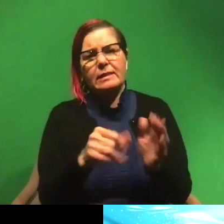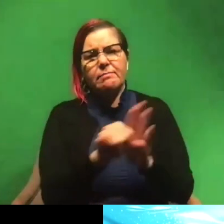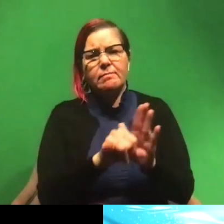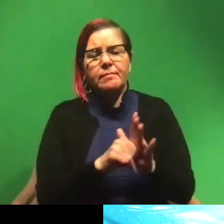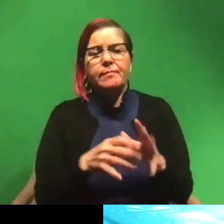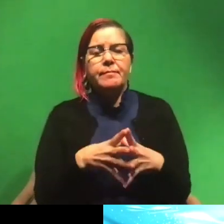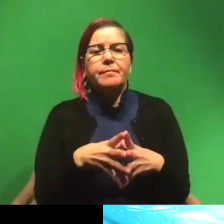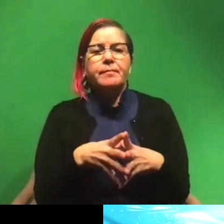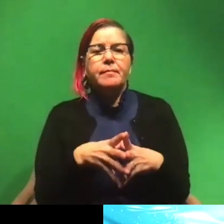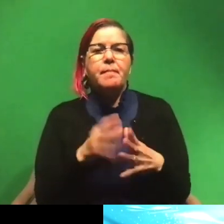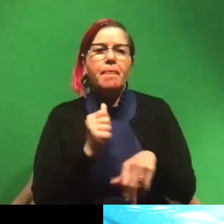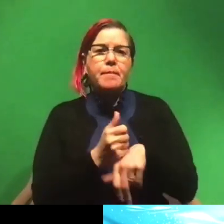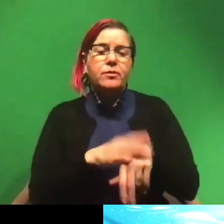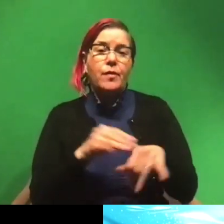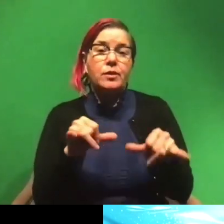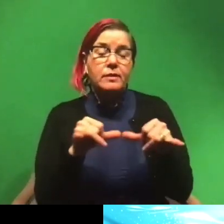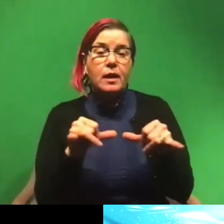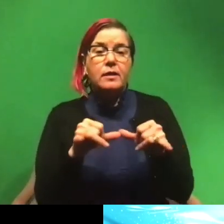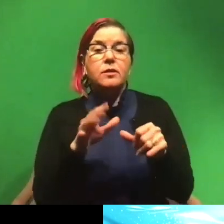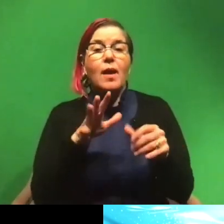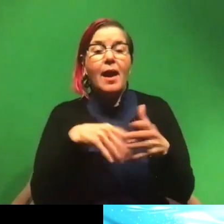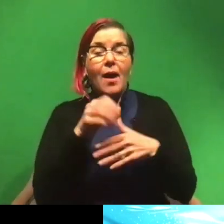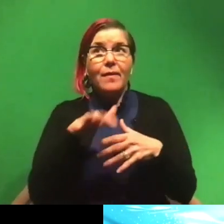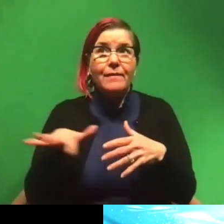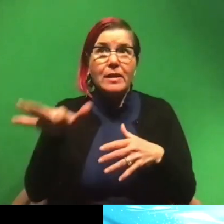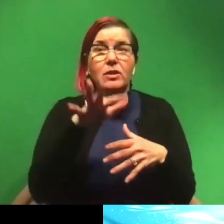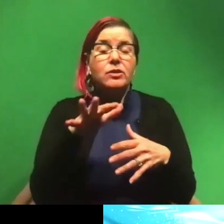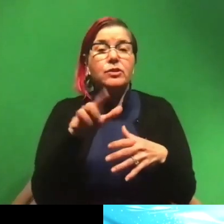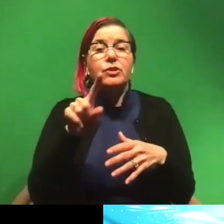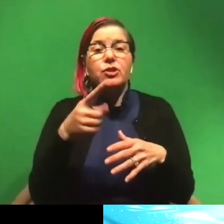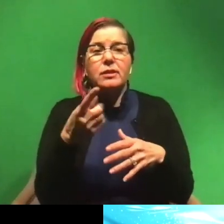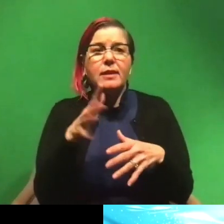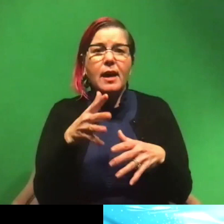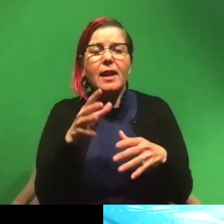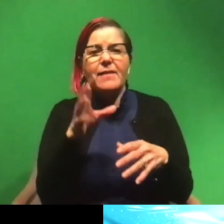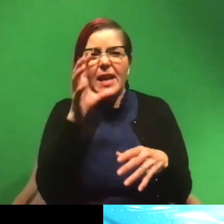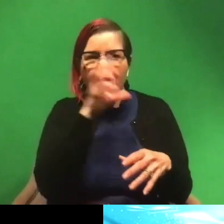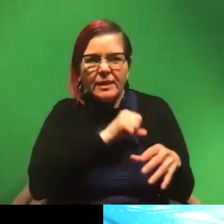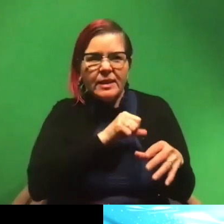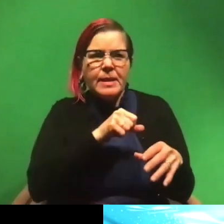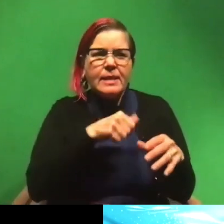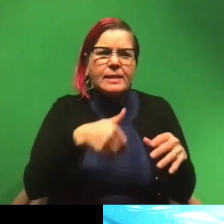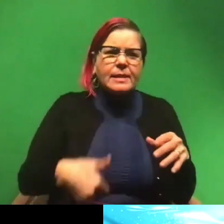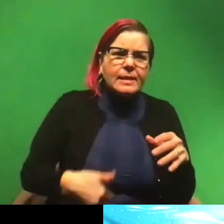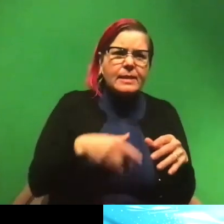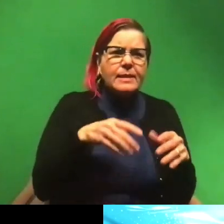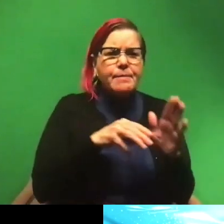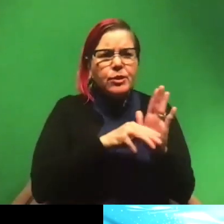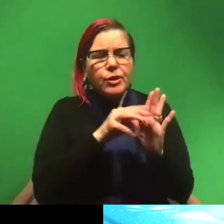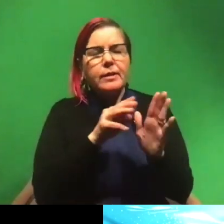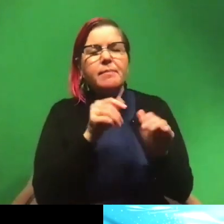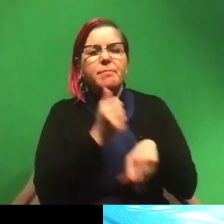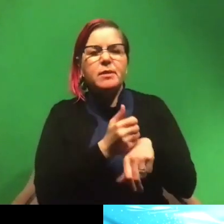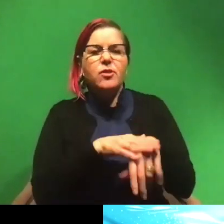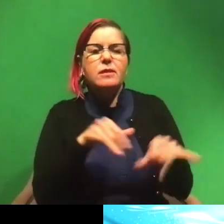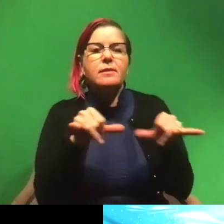is by their size. So when we're out in the field and we're just kind of estimating maturity, we usually go off of size